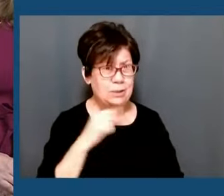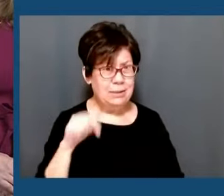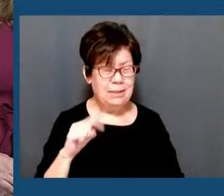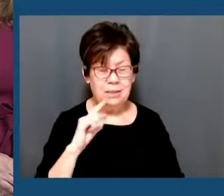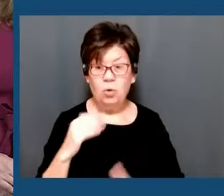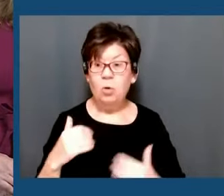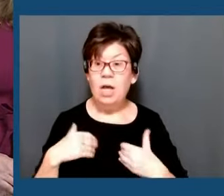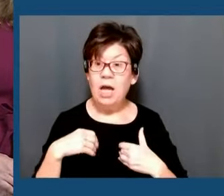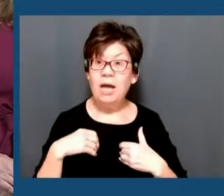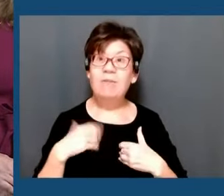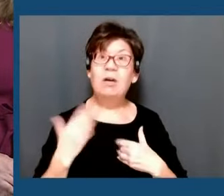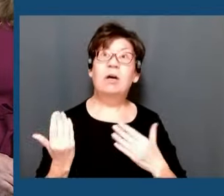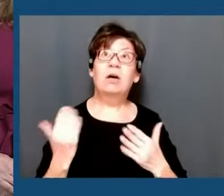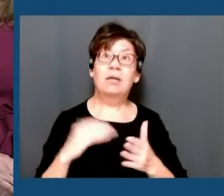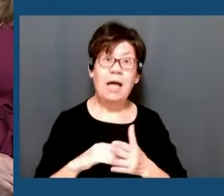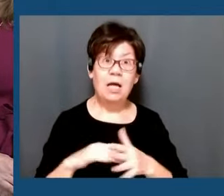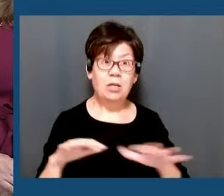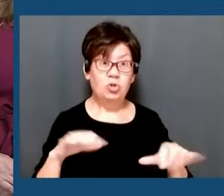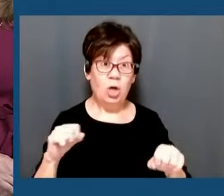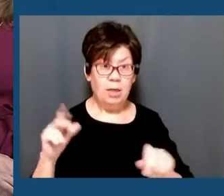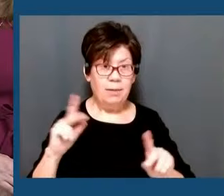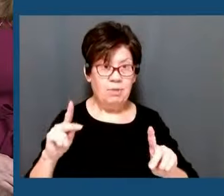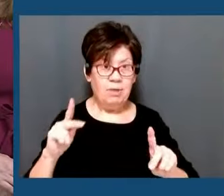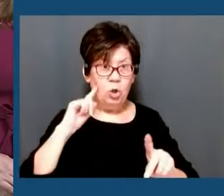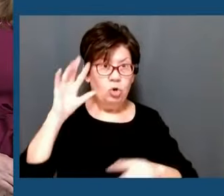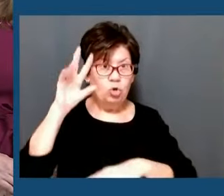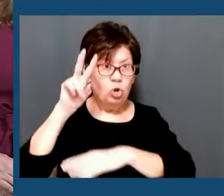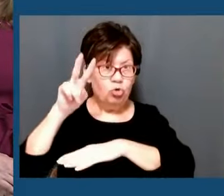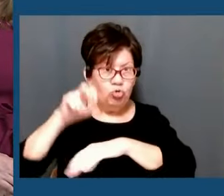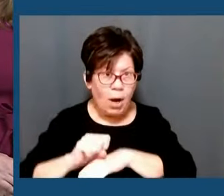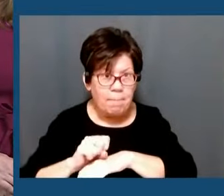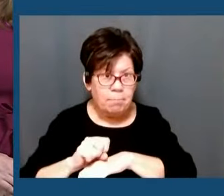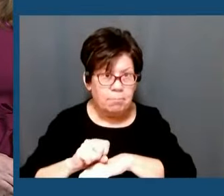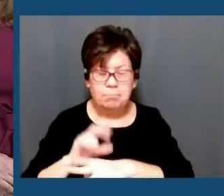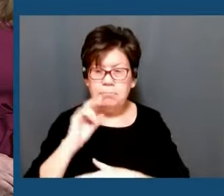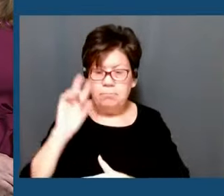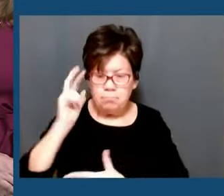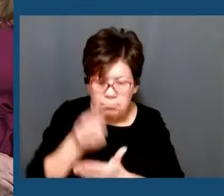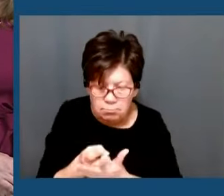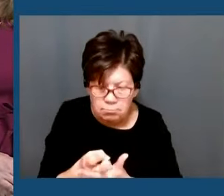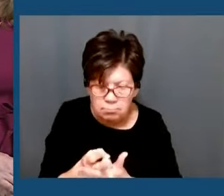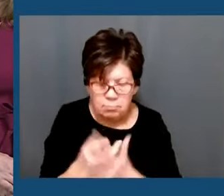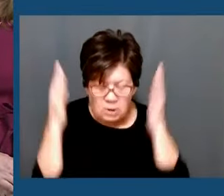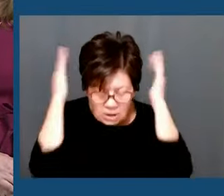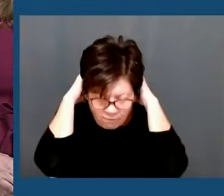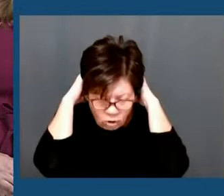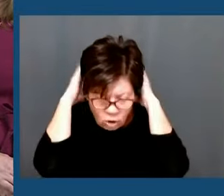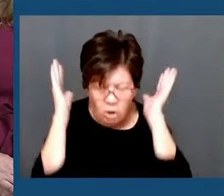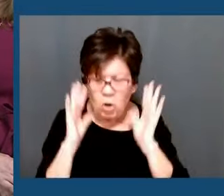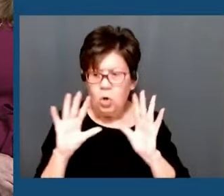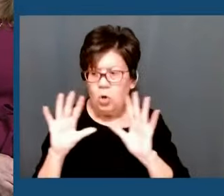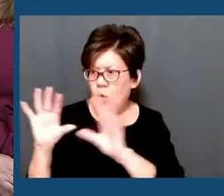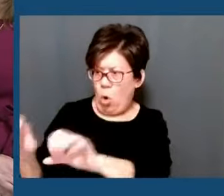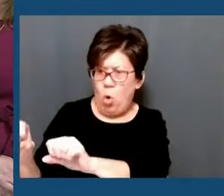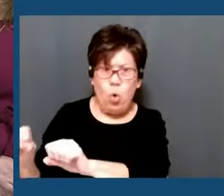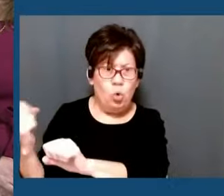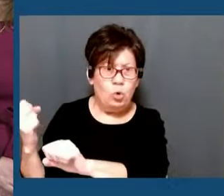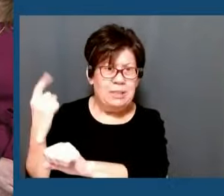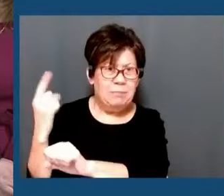people are encouraged to drop and to cover and to hold on. Drop to the floor, cover your neck, and hold on to something that is sturdy.